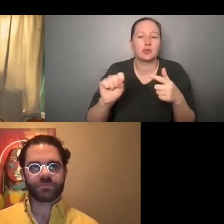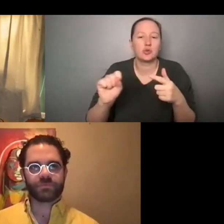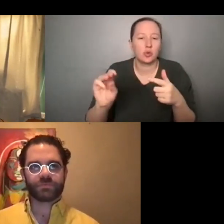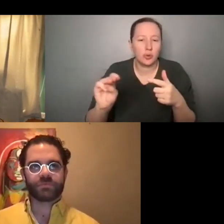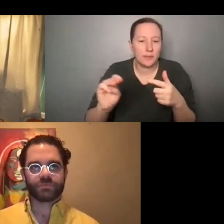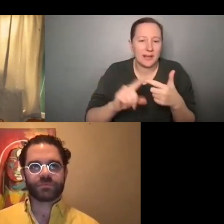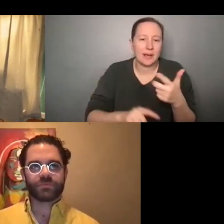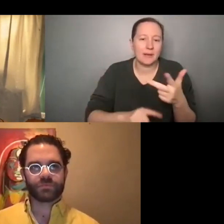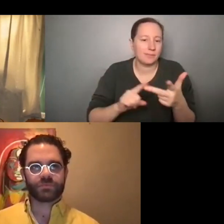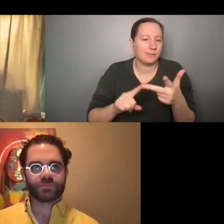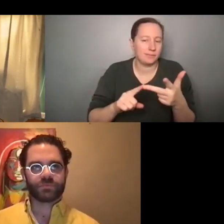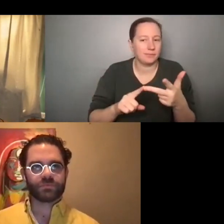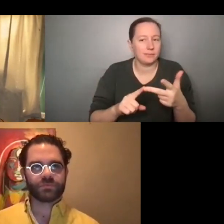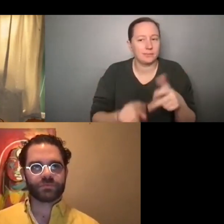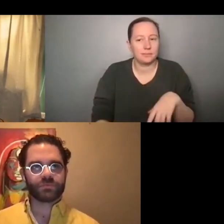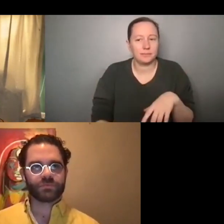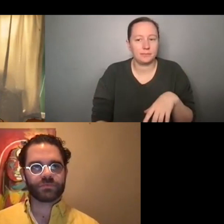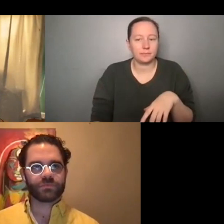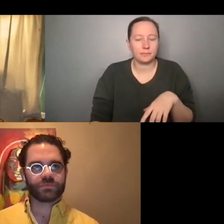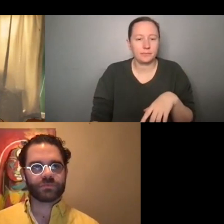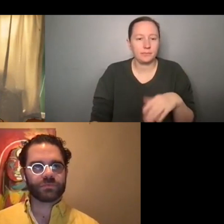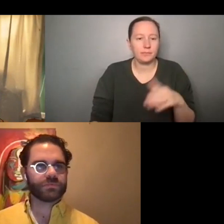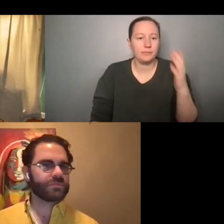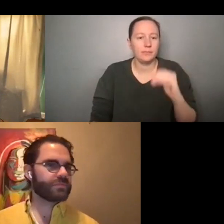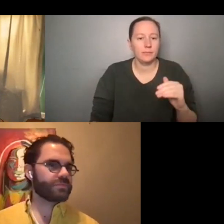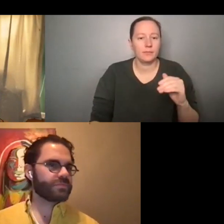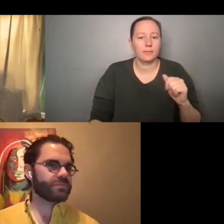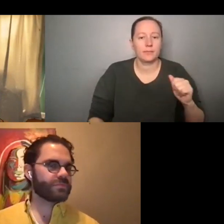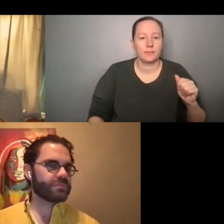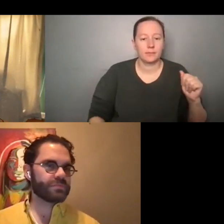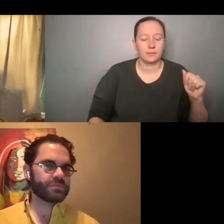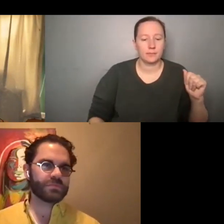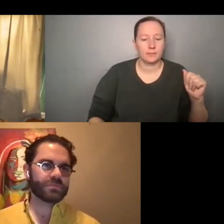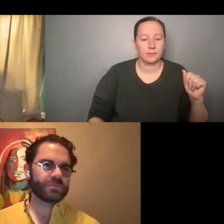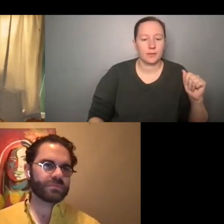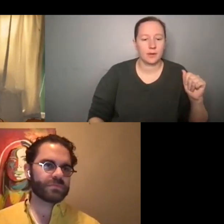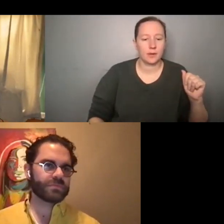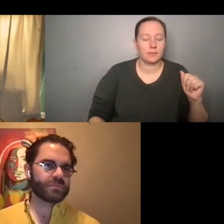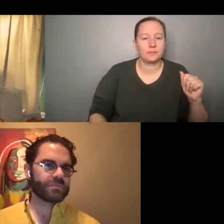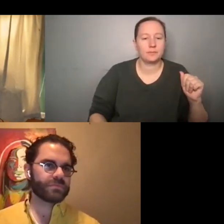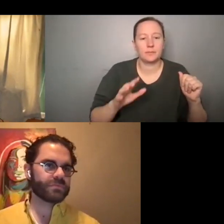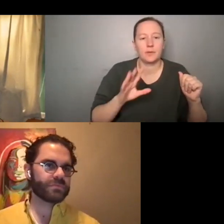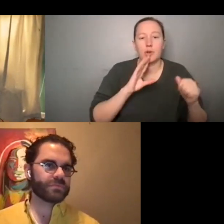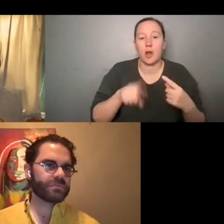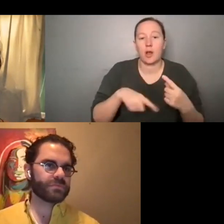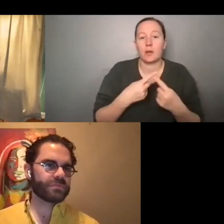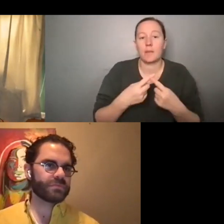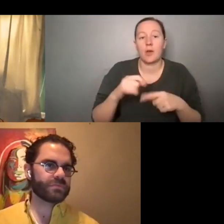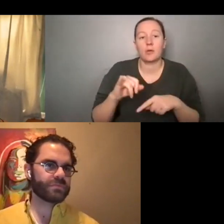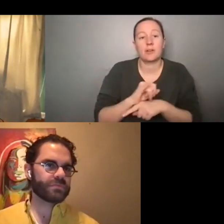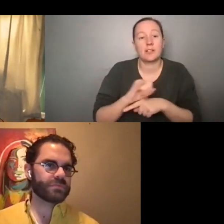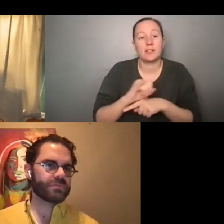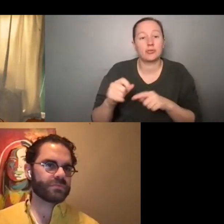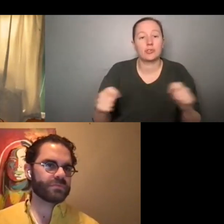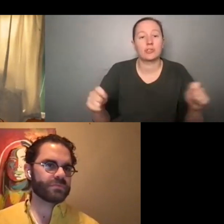great tip. Um, let's talk a little bit about some ways, um, that the industry is changing and becoming more inclusive of people